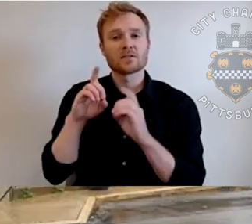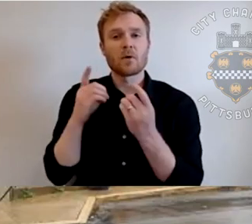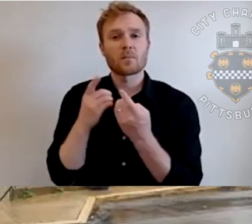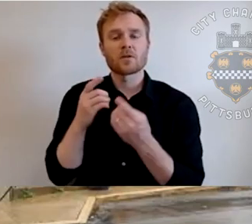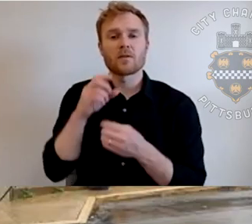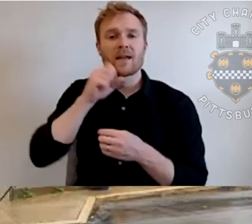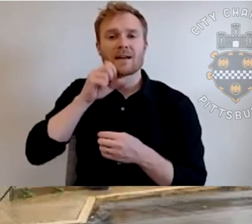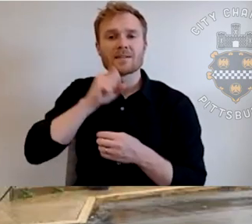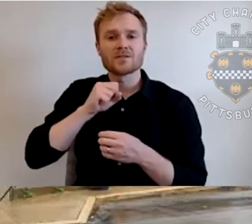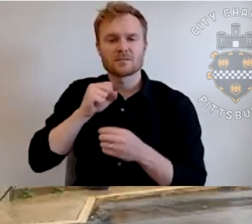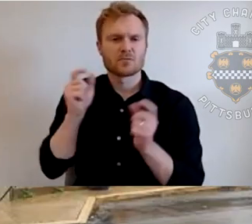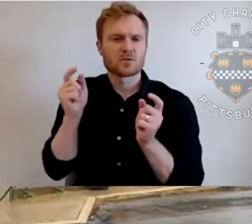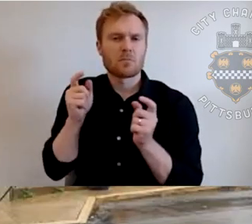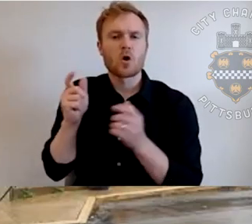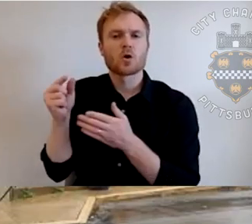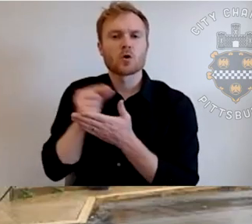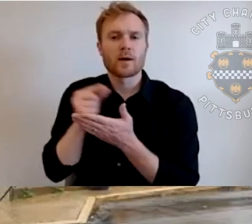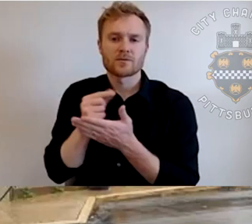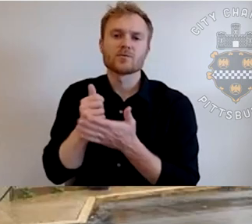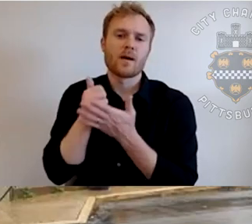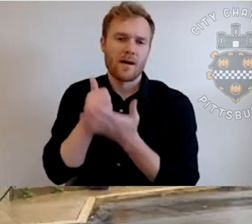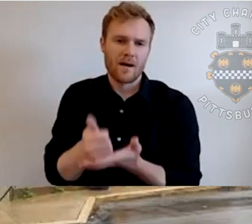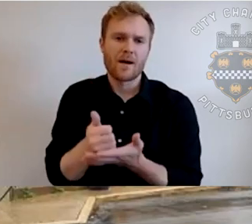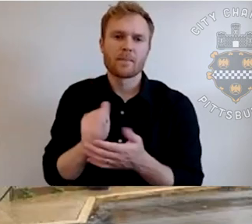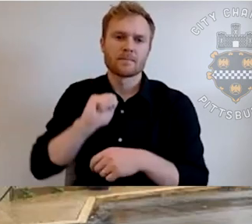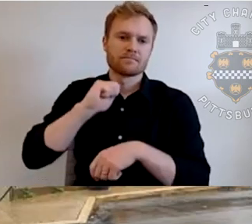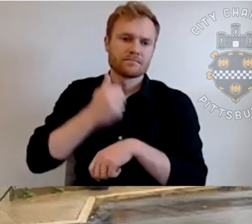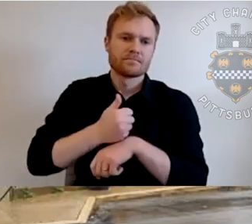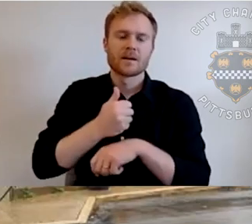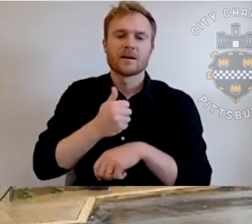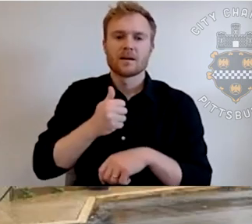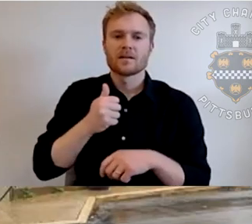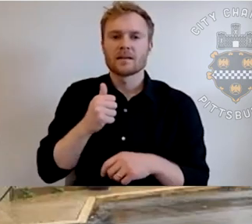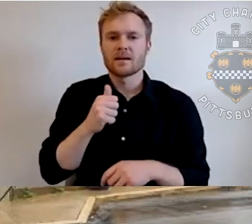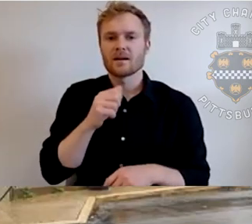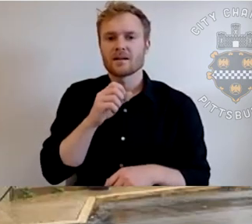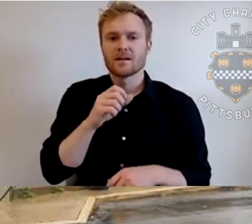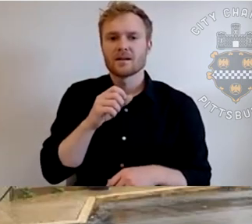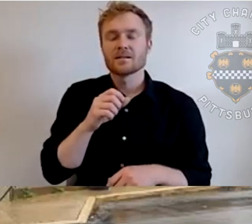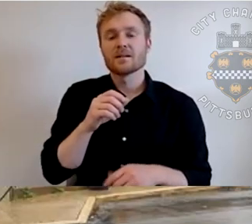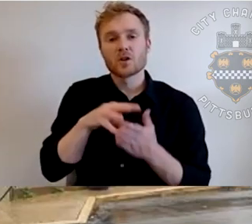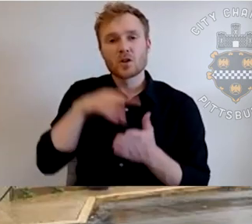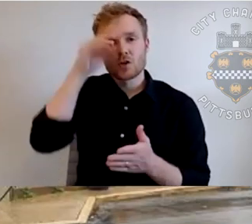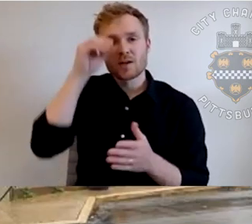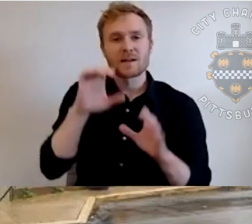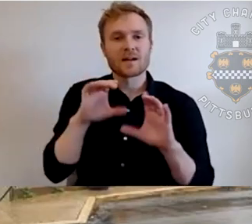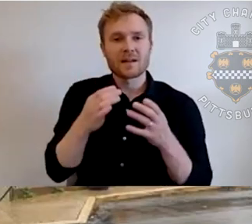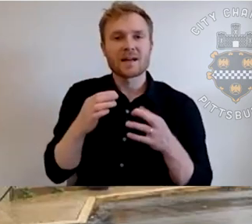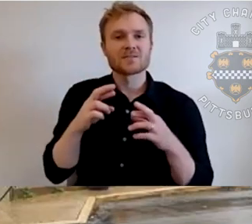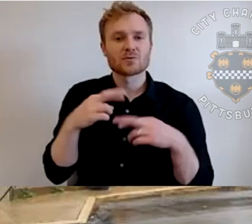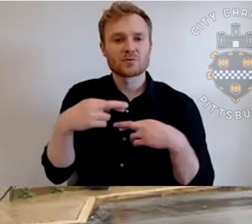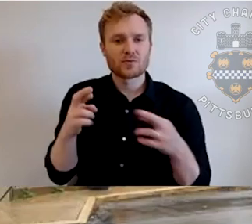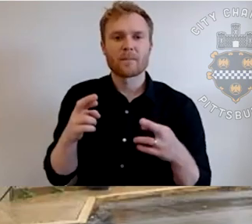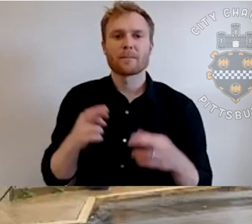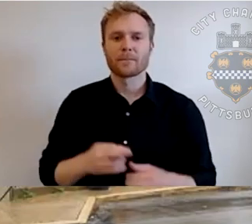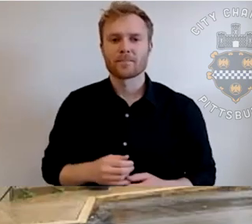grant that helped us facilitate the senior area classroom as English as a second language. Um, and so these are the types of things that we, we